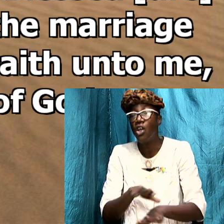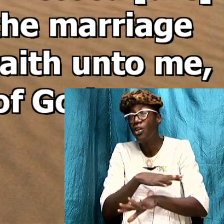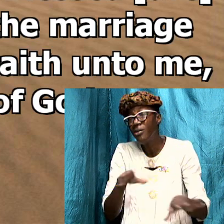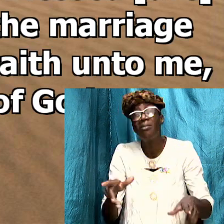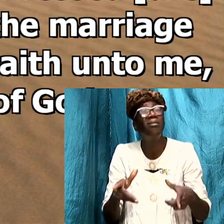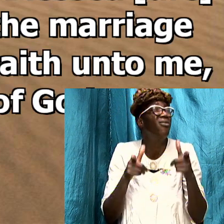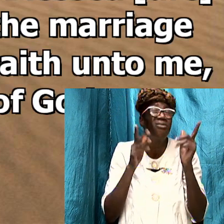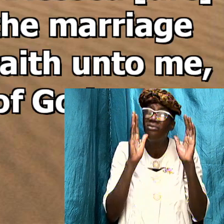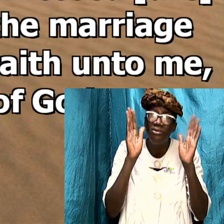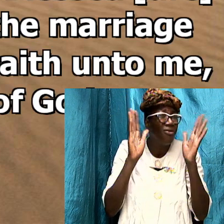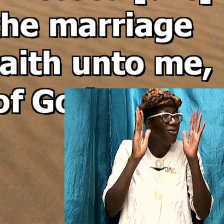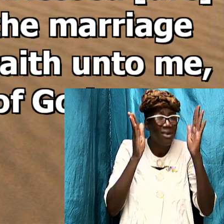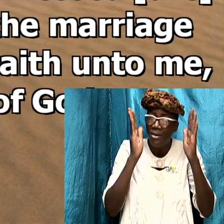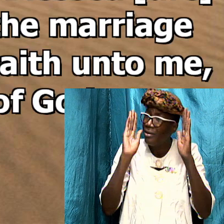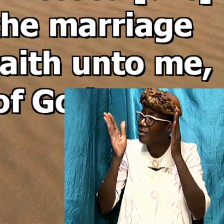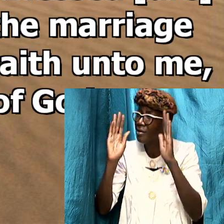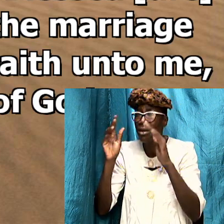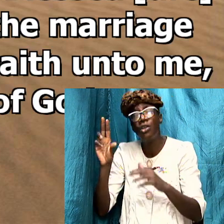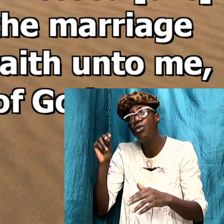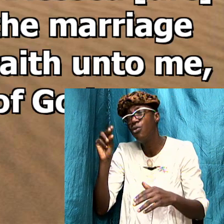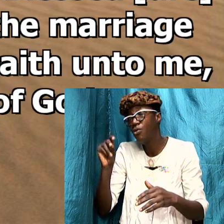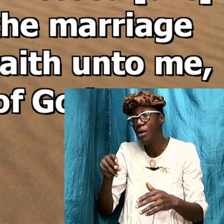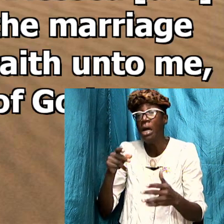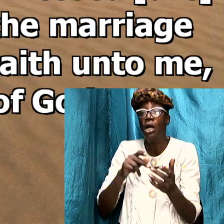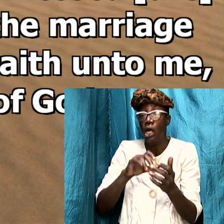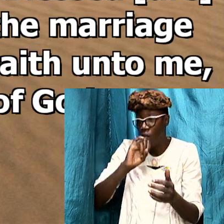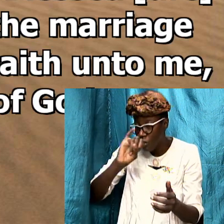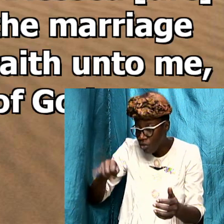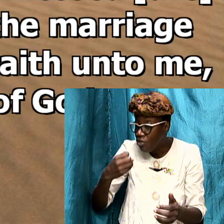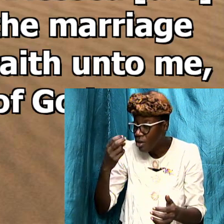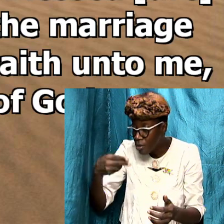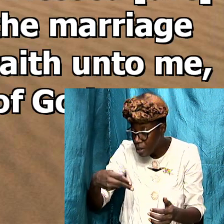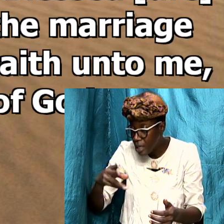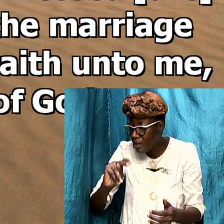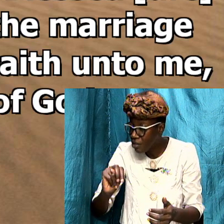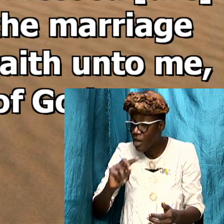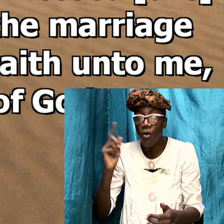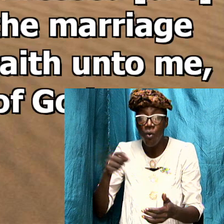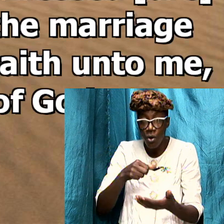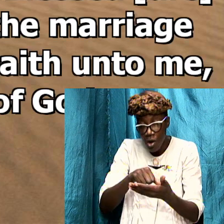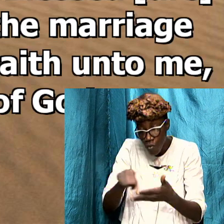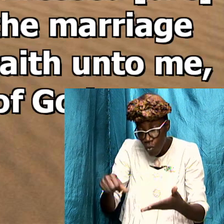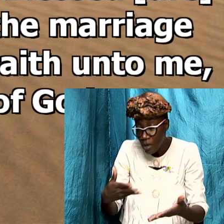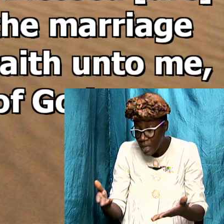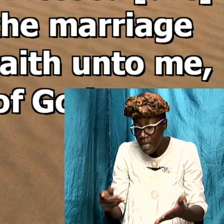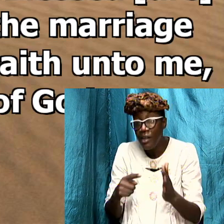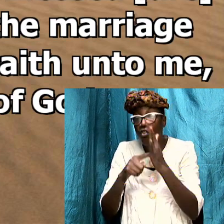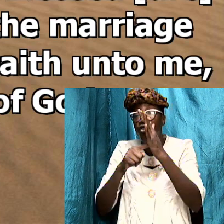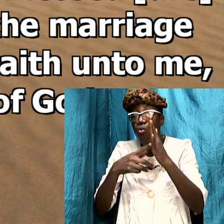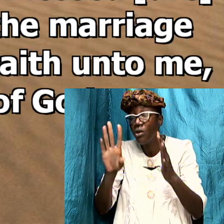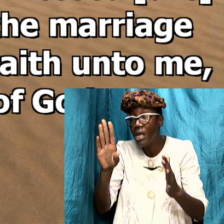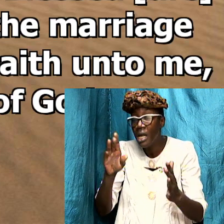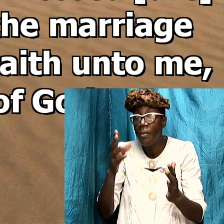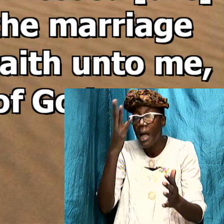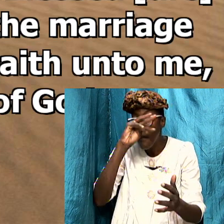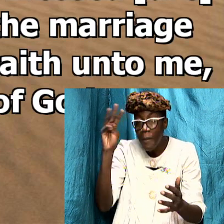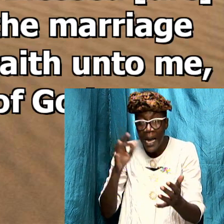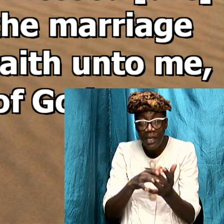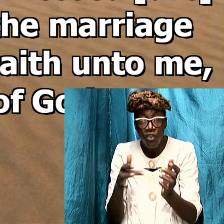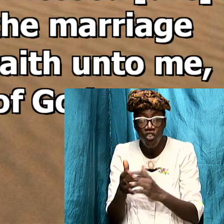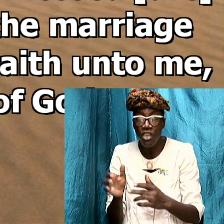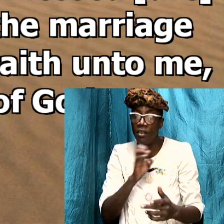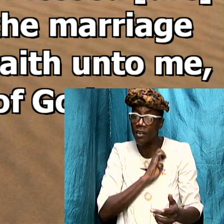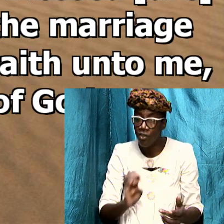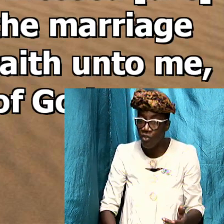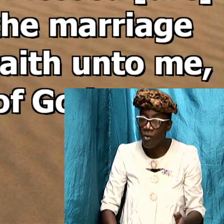mind John only wrote the things that were shown unto him by Jesus Christ and all he was